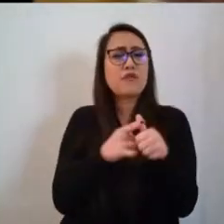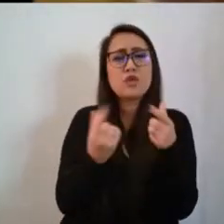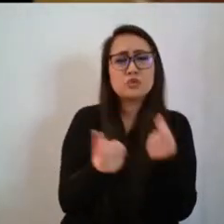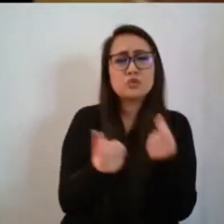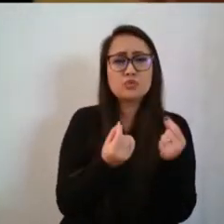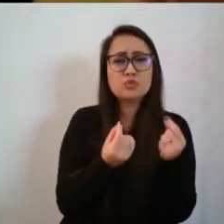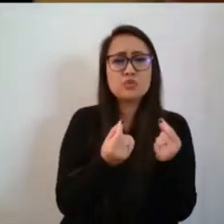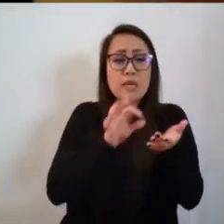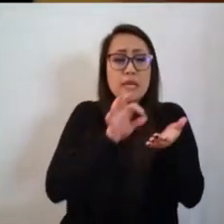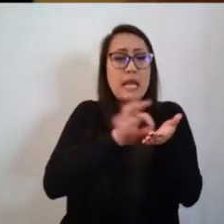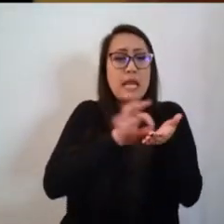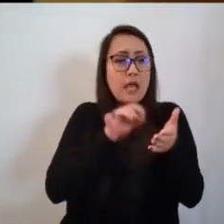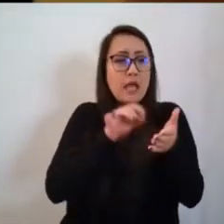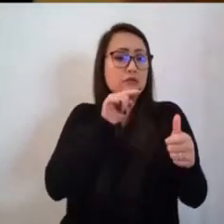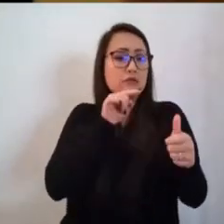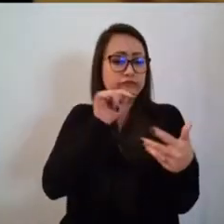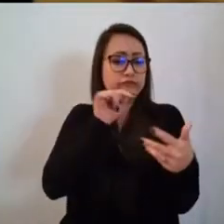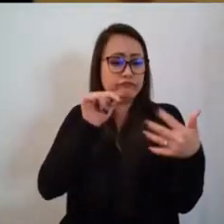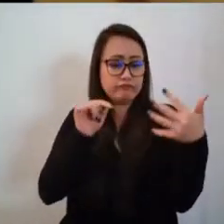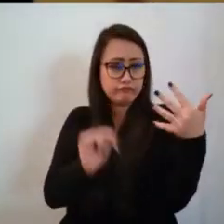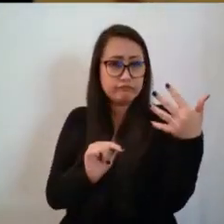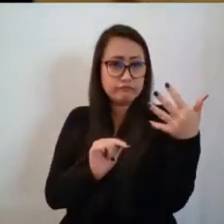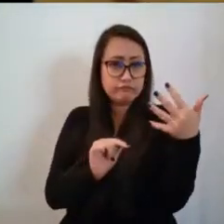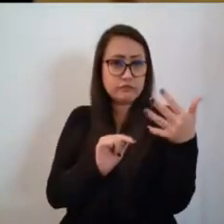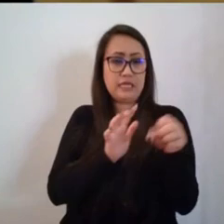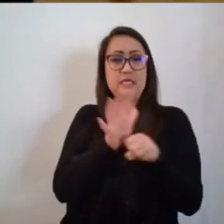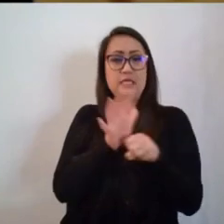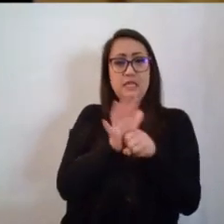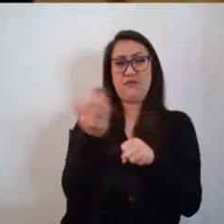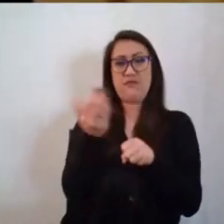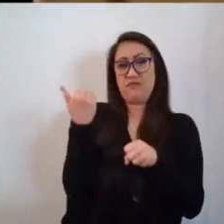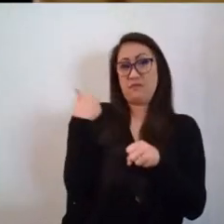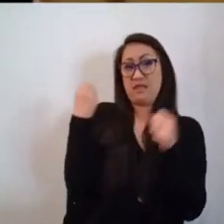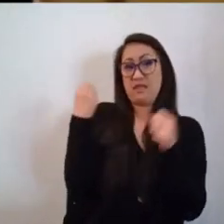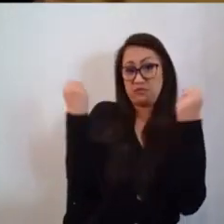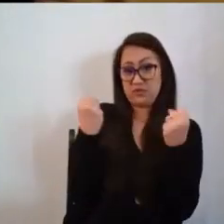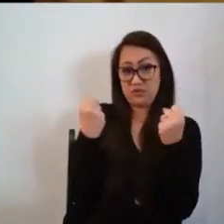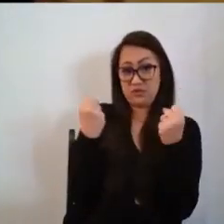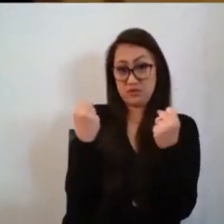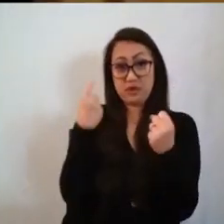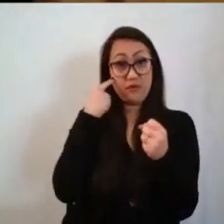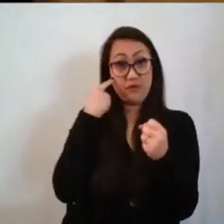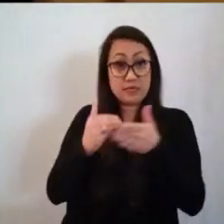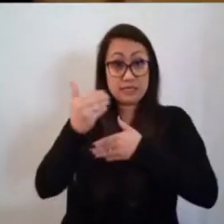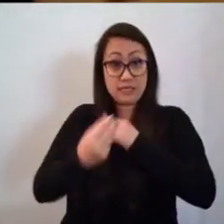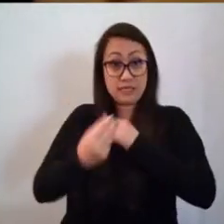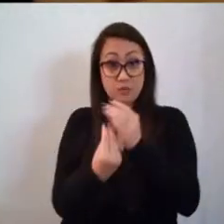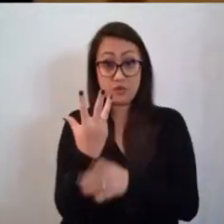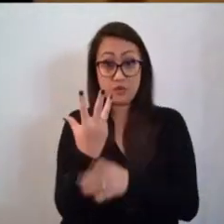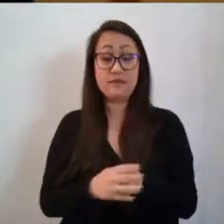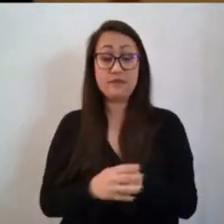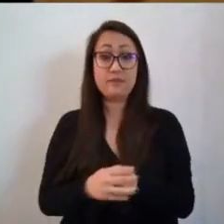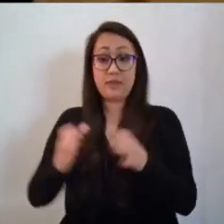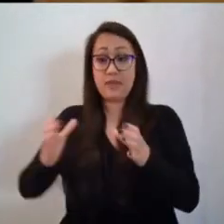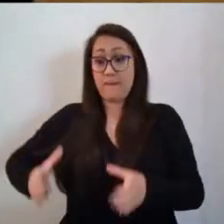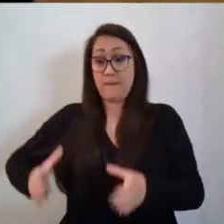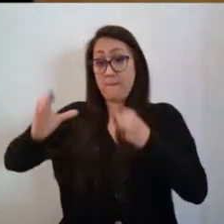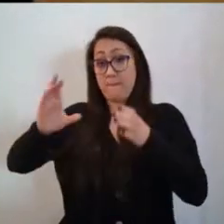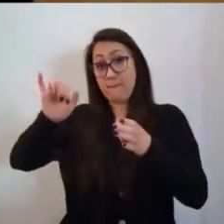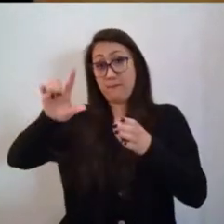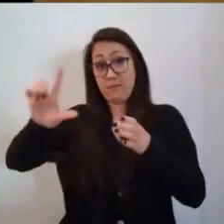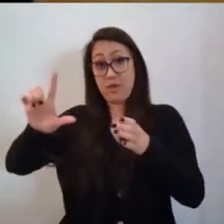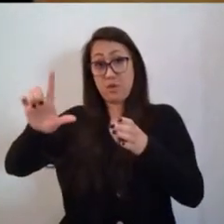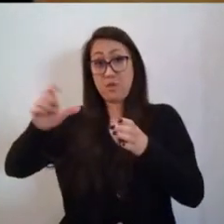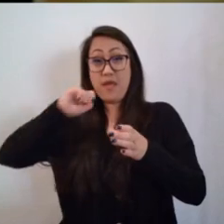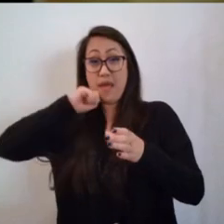and potatoes for seed next spring. He packed a barrel of apples, honey and